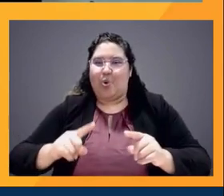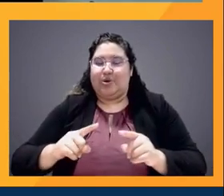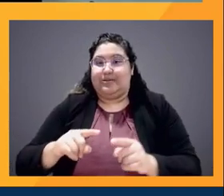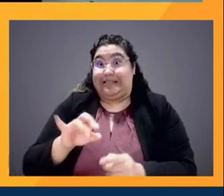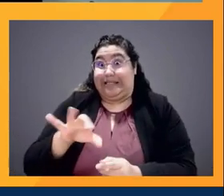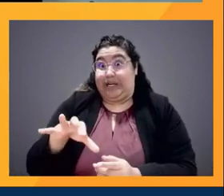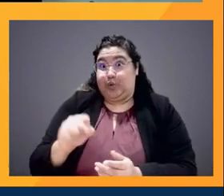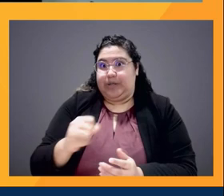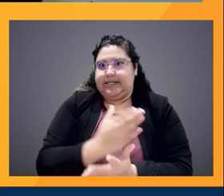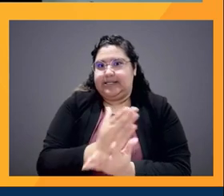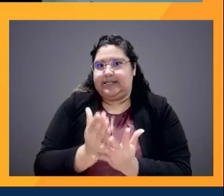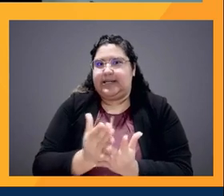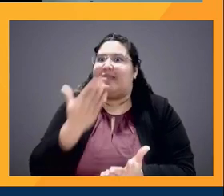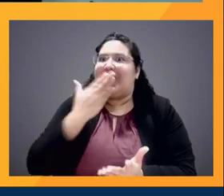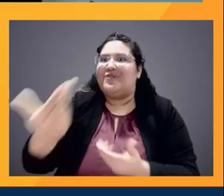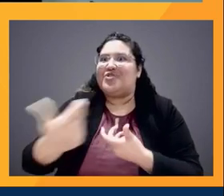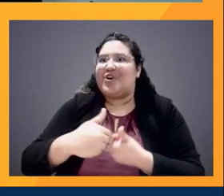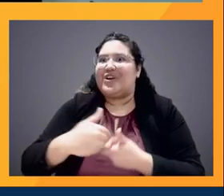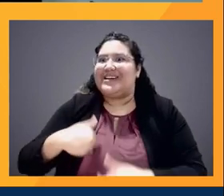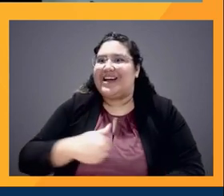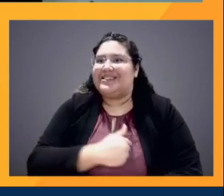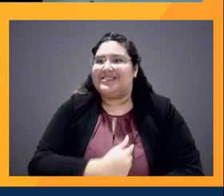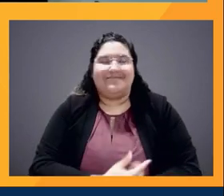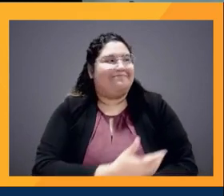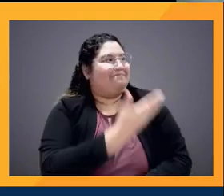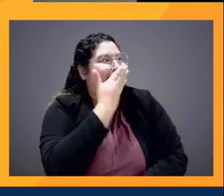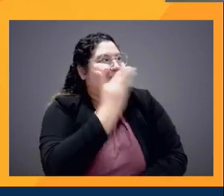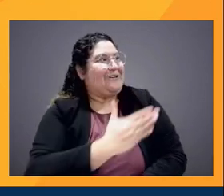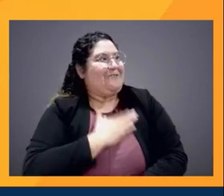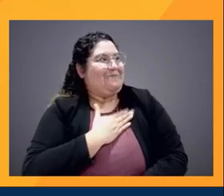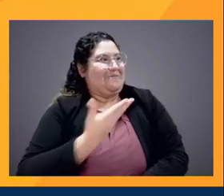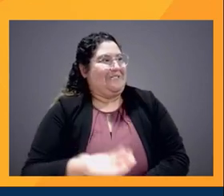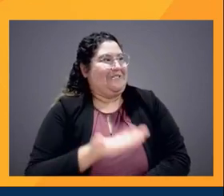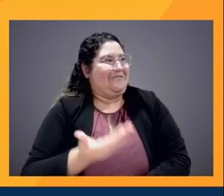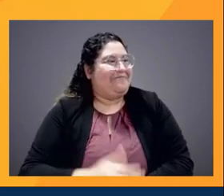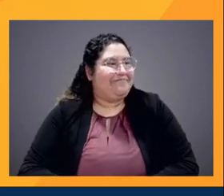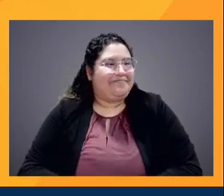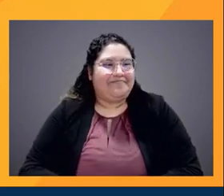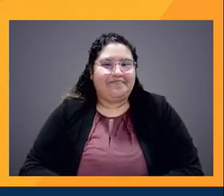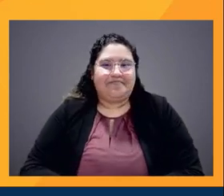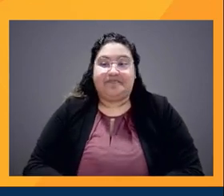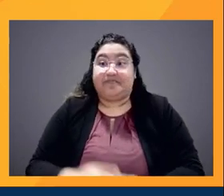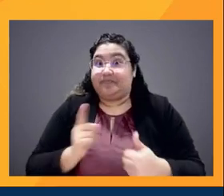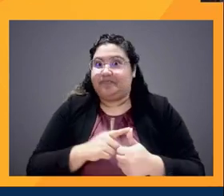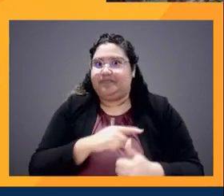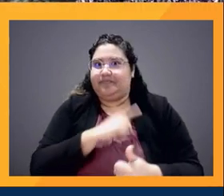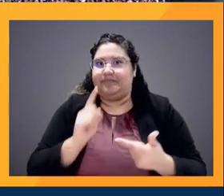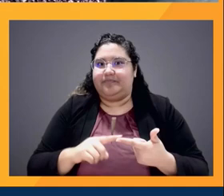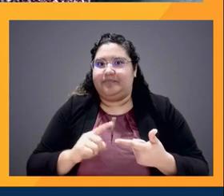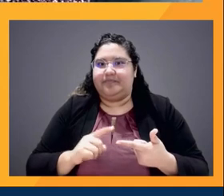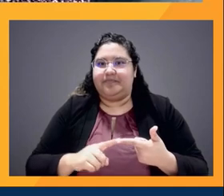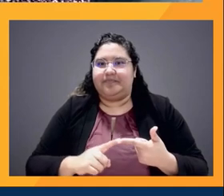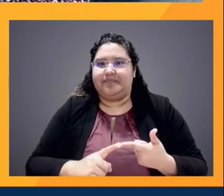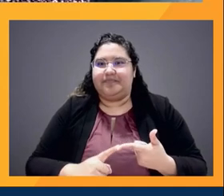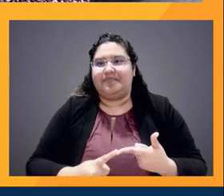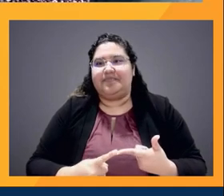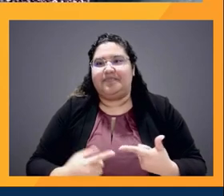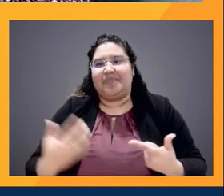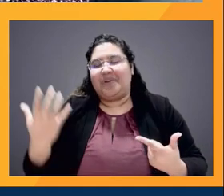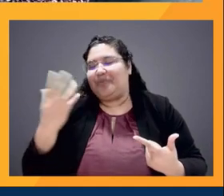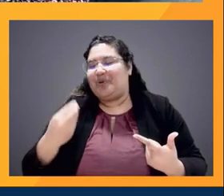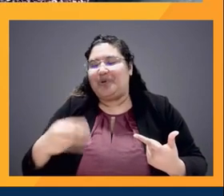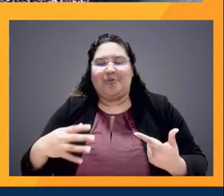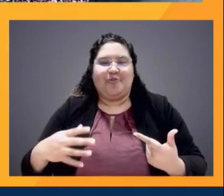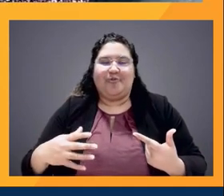Thank you. It's great to be here. All right. Next up, we have a very beautiful, extremely talented,